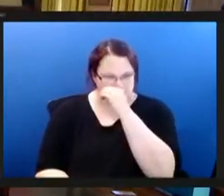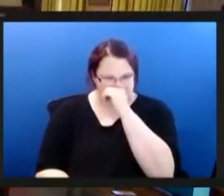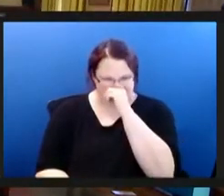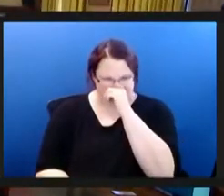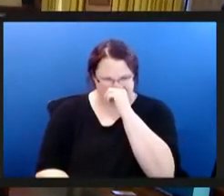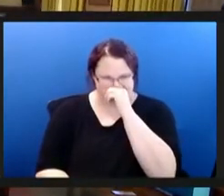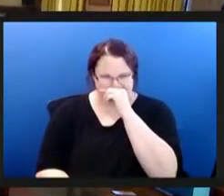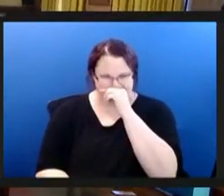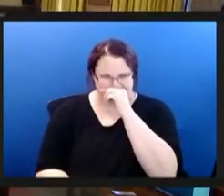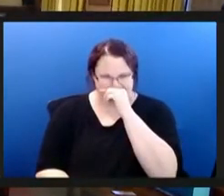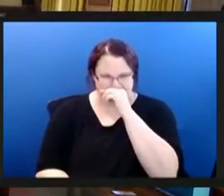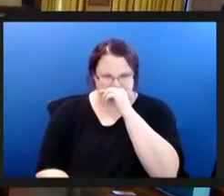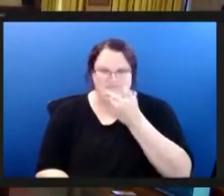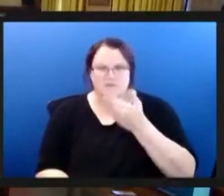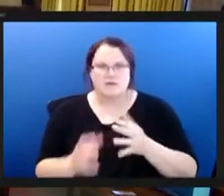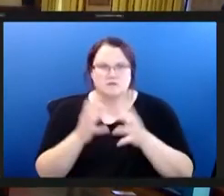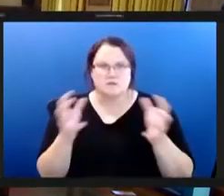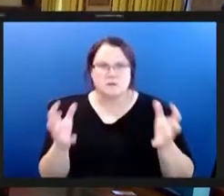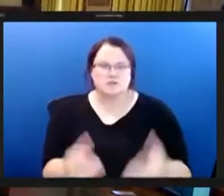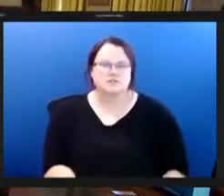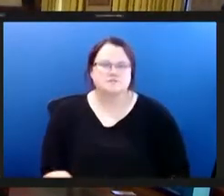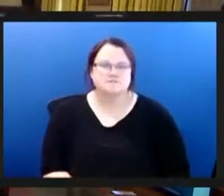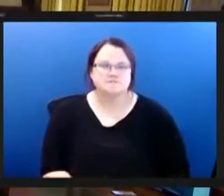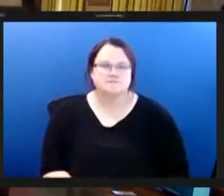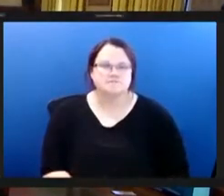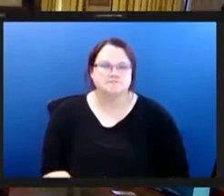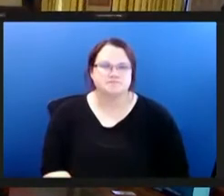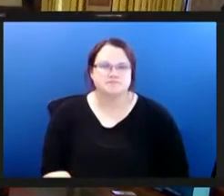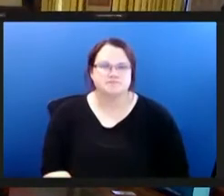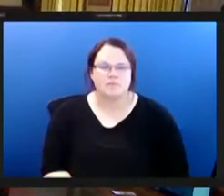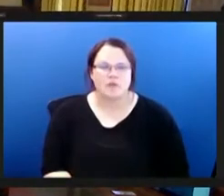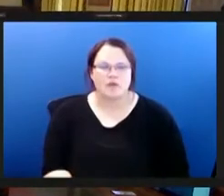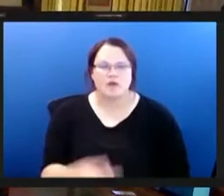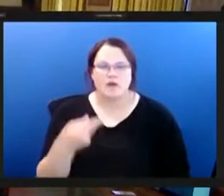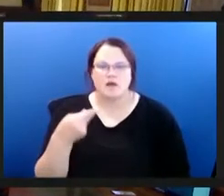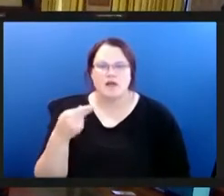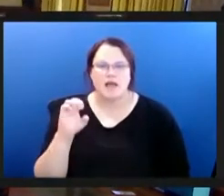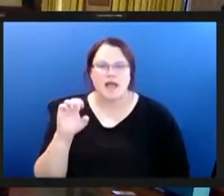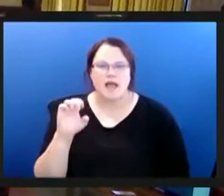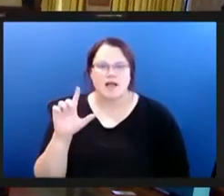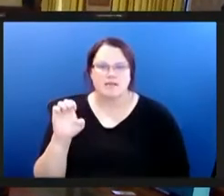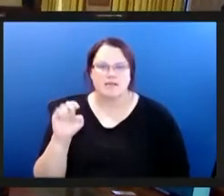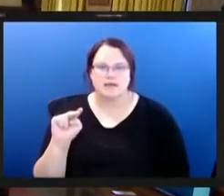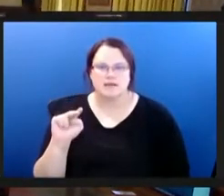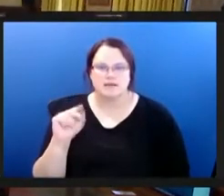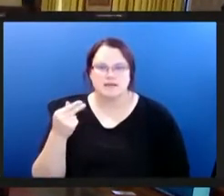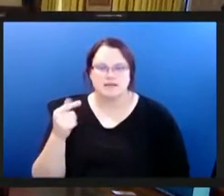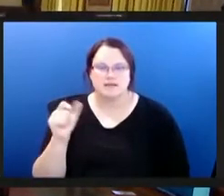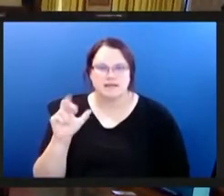thank you so much next we have helen gearhart followed by anna johnson